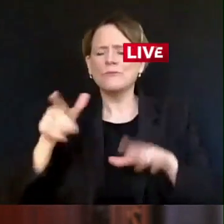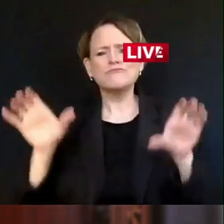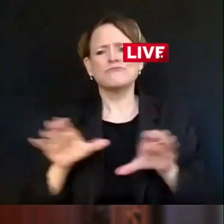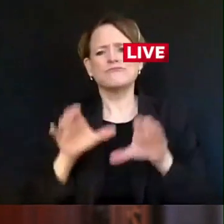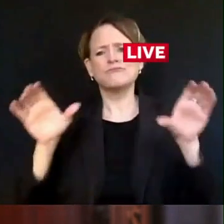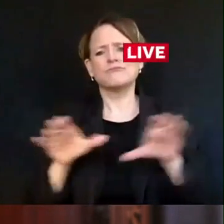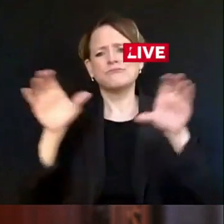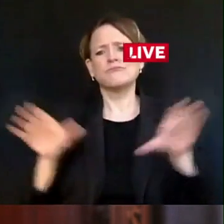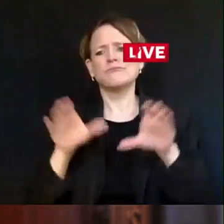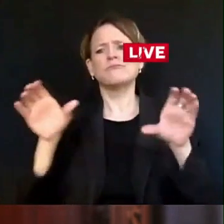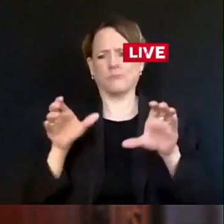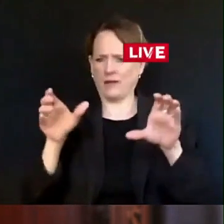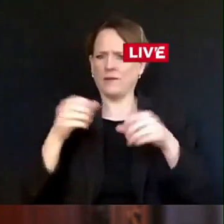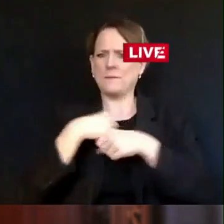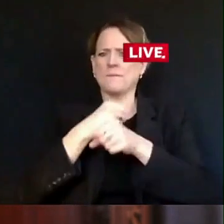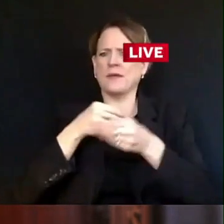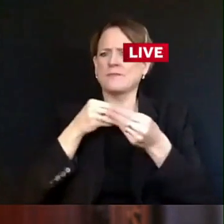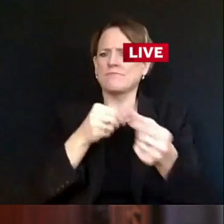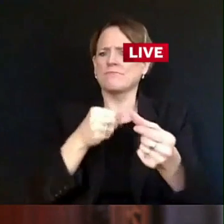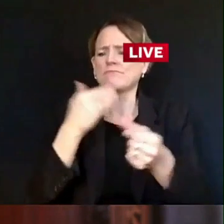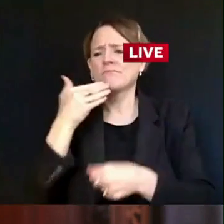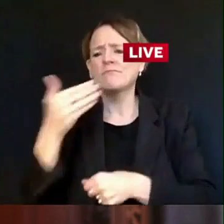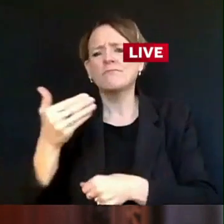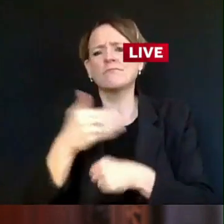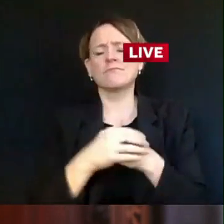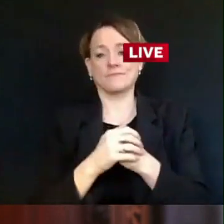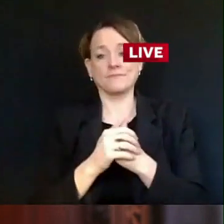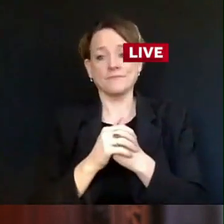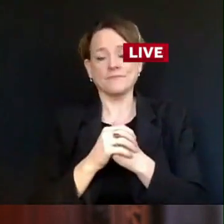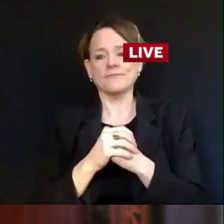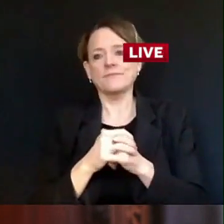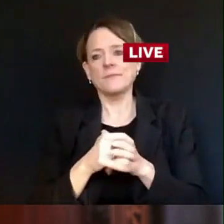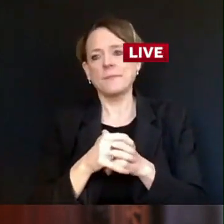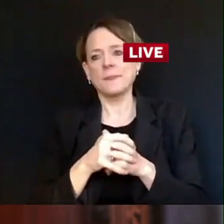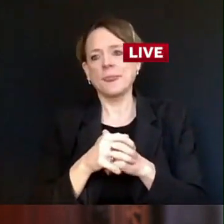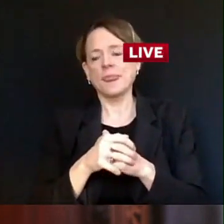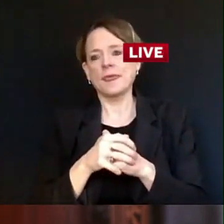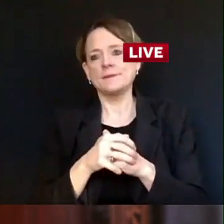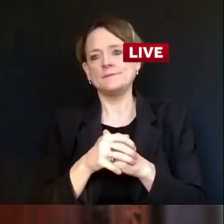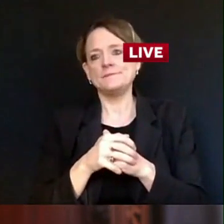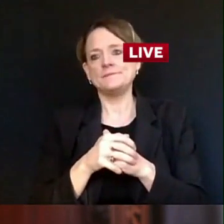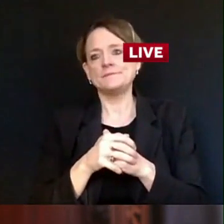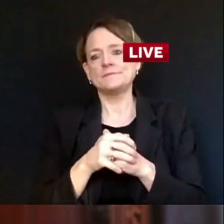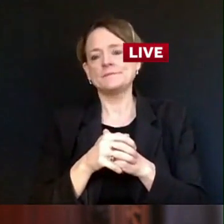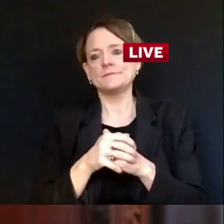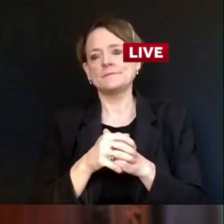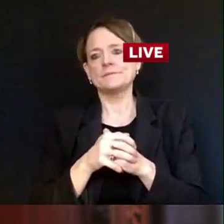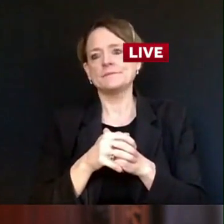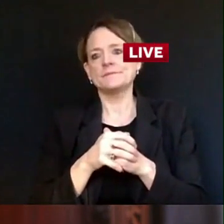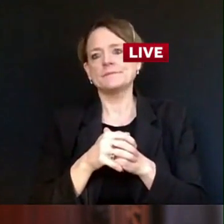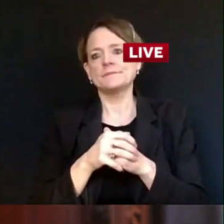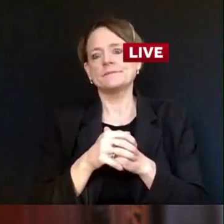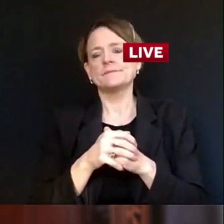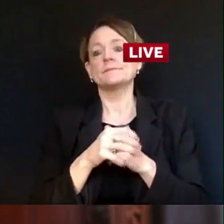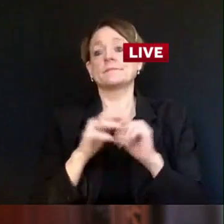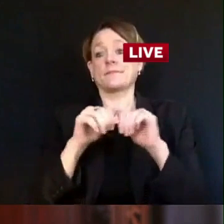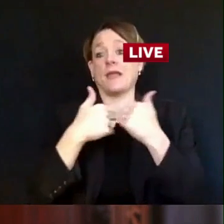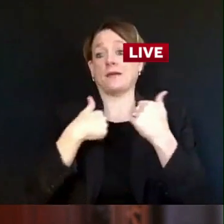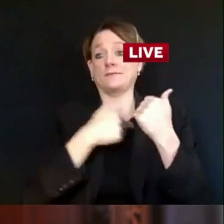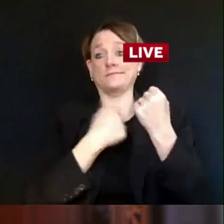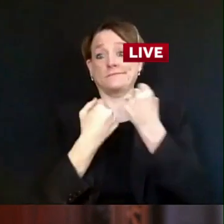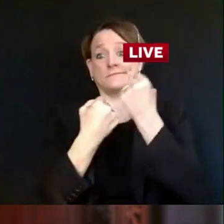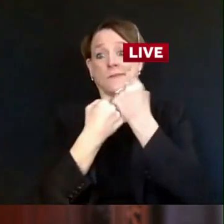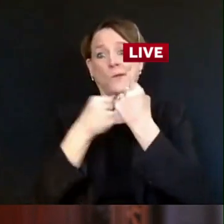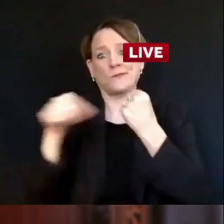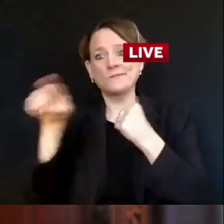In order to help support our local election officials and to ensure they have enough hands on deck, we